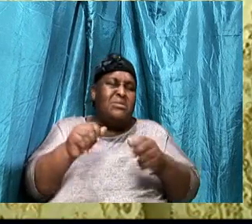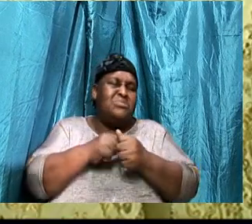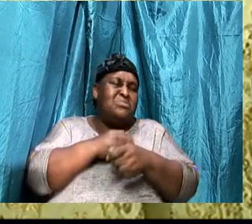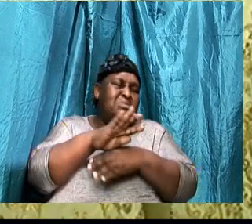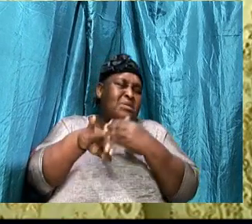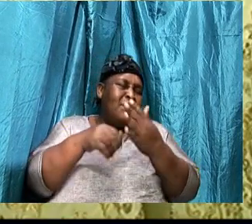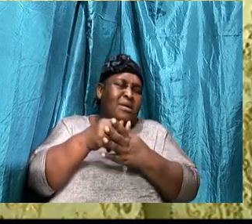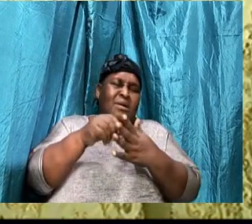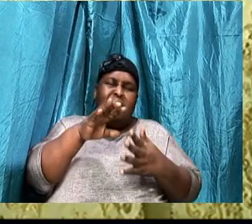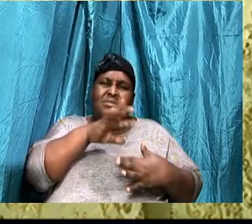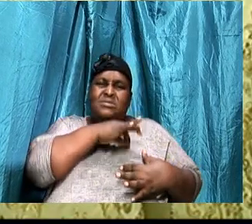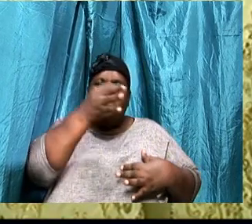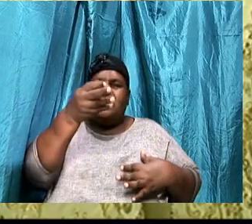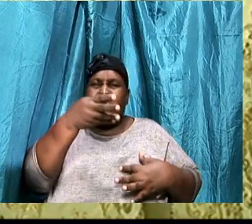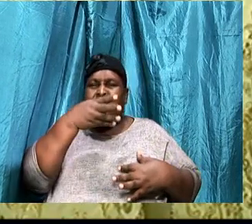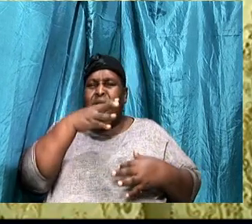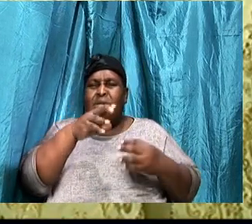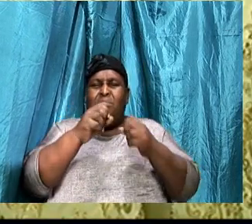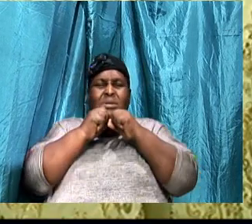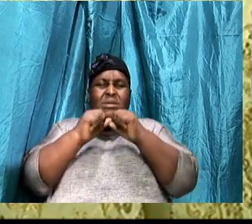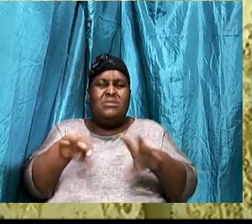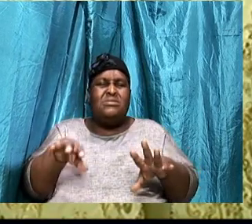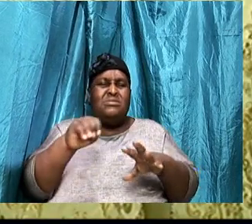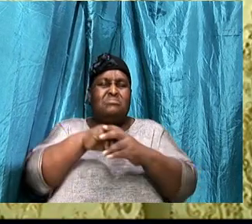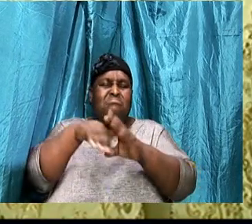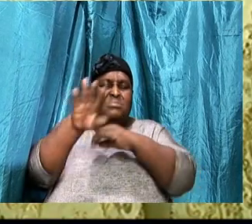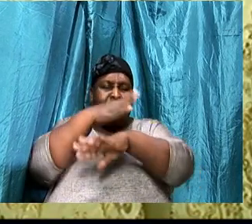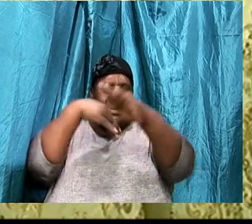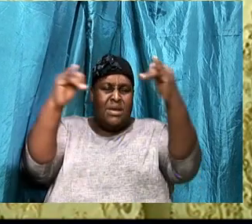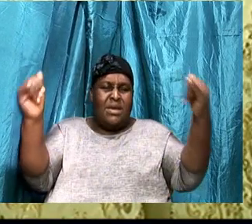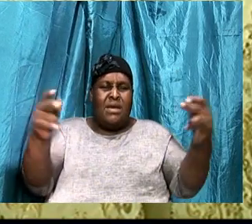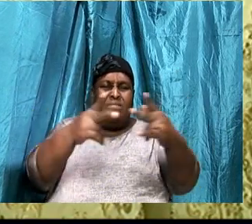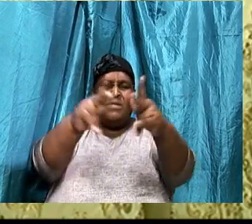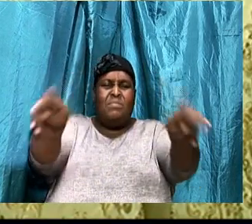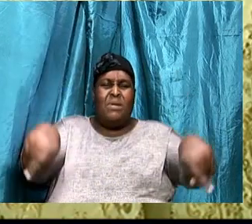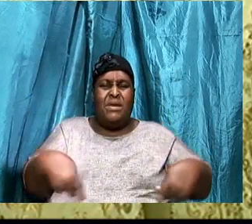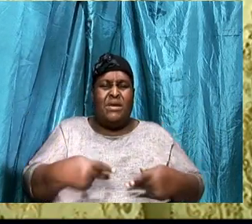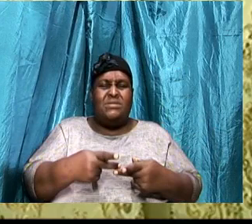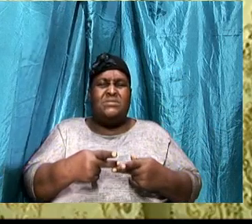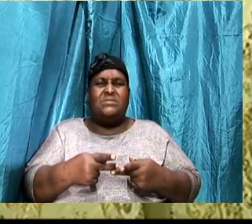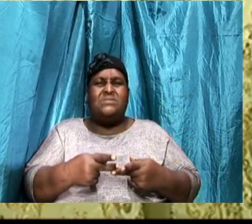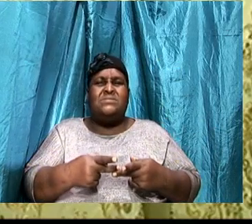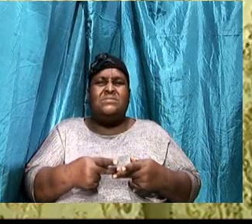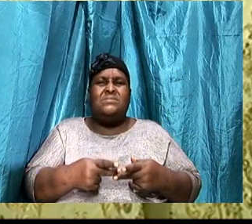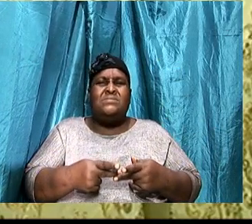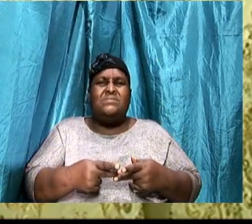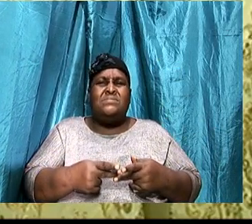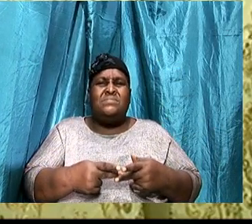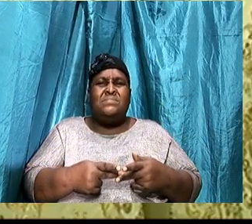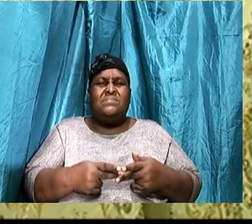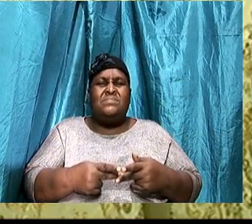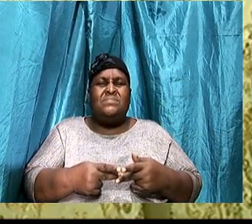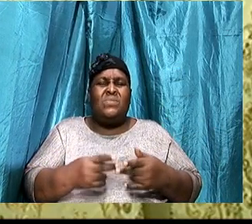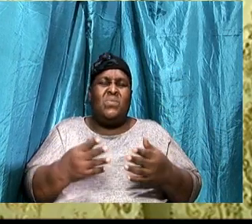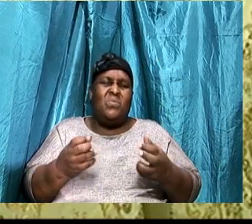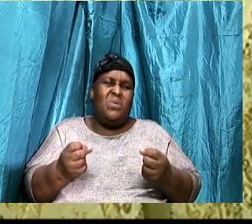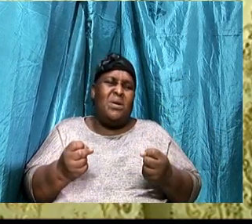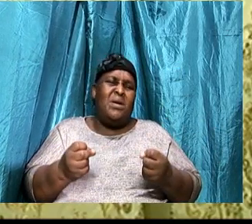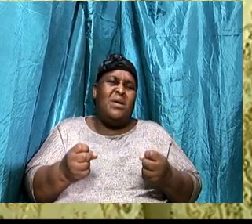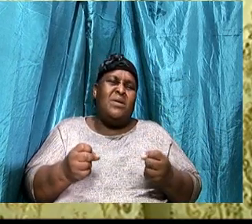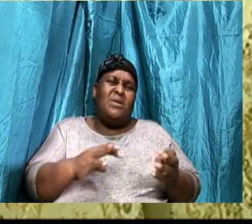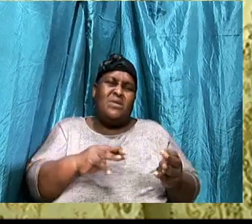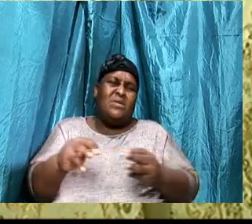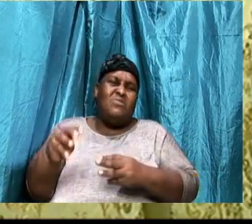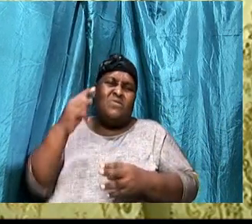blessing, In heavenly places, I want you to get the thought, Out of your head, That you are